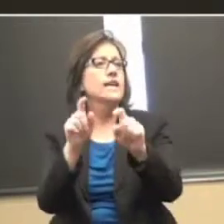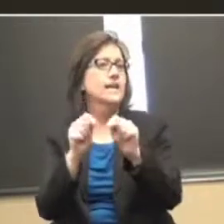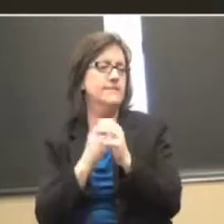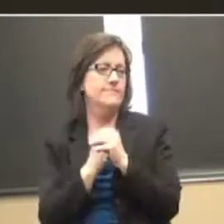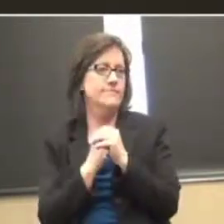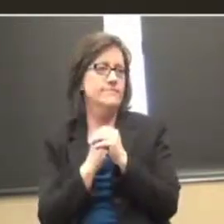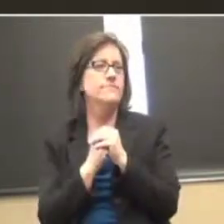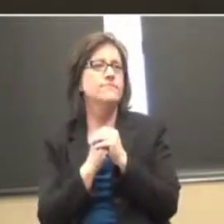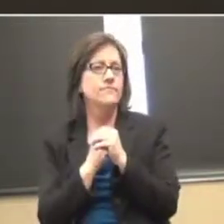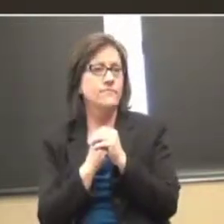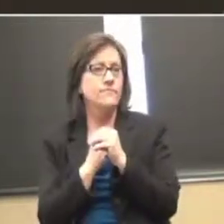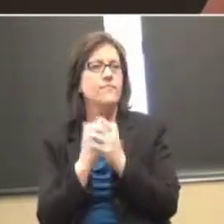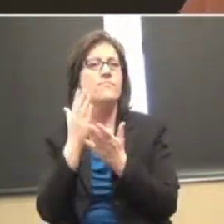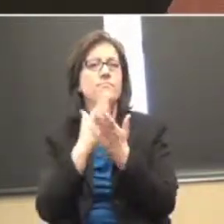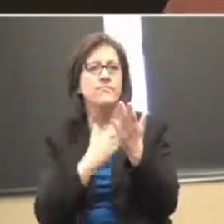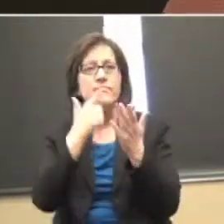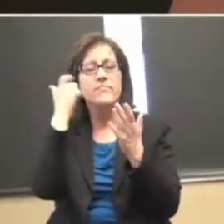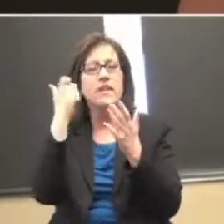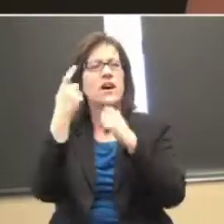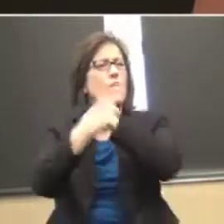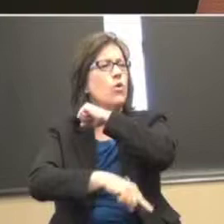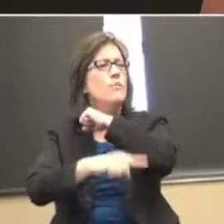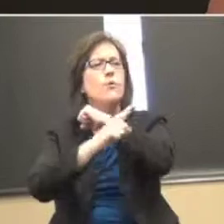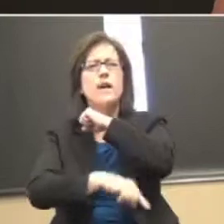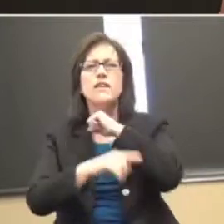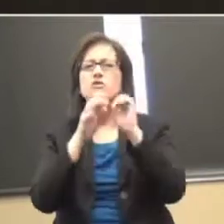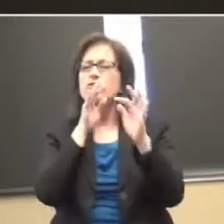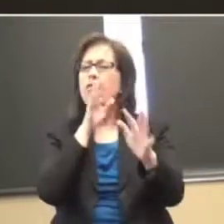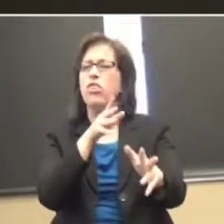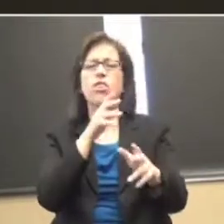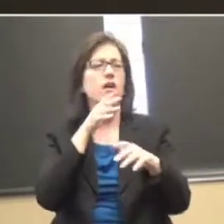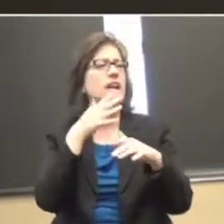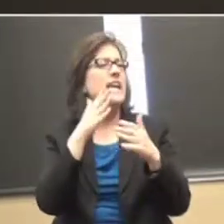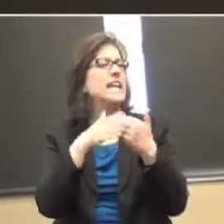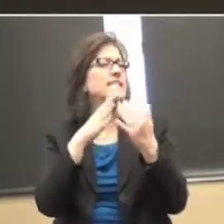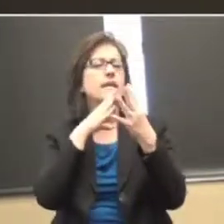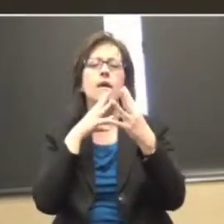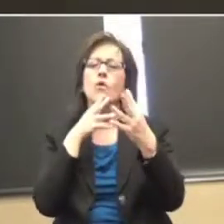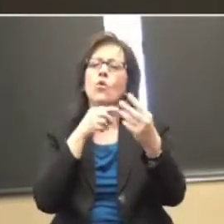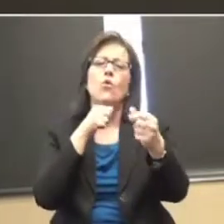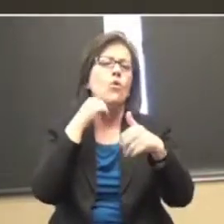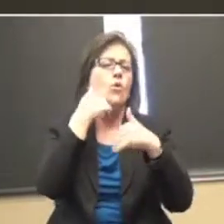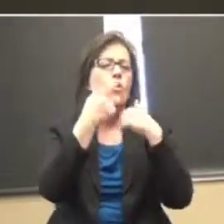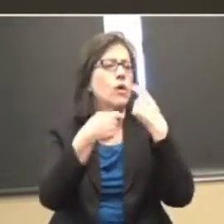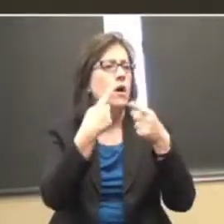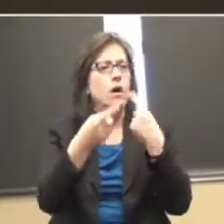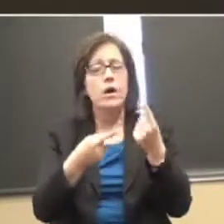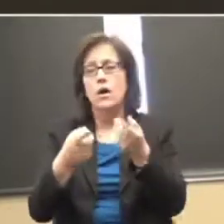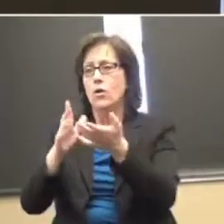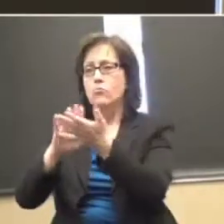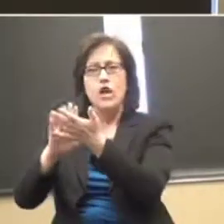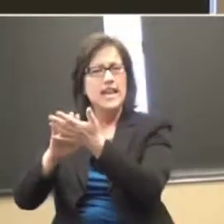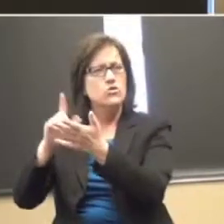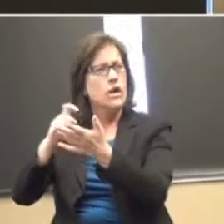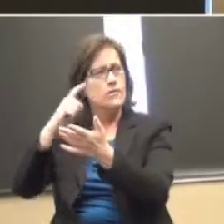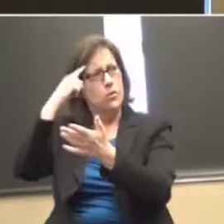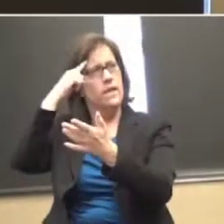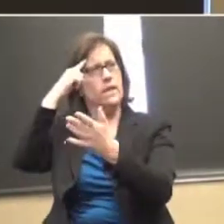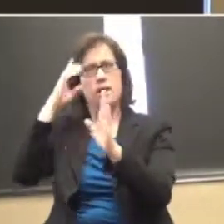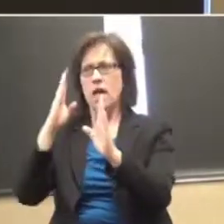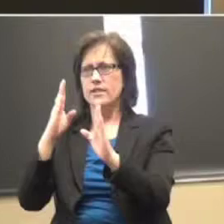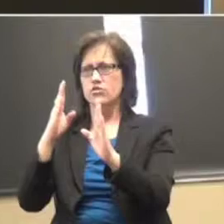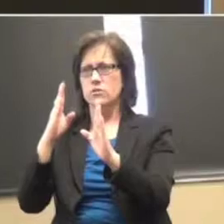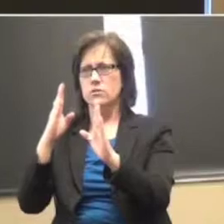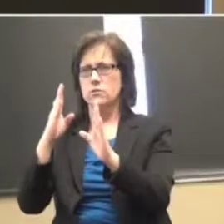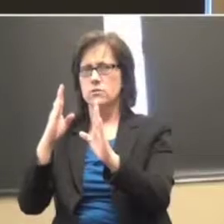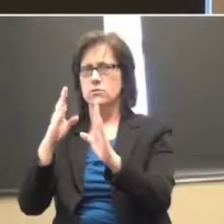And part of it's because the reprimands just roll off our tongues. Praise is usually something we have to be conscious about doing. And